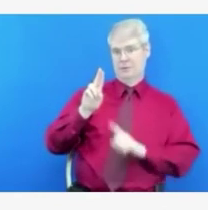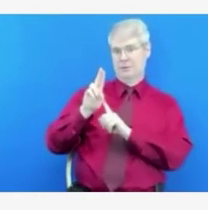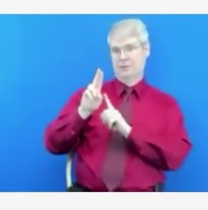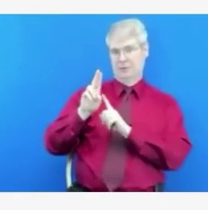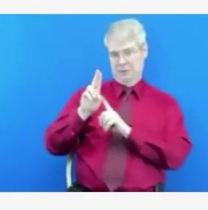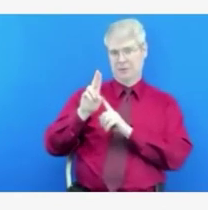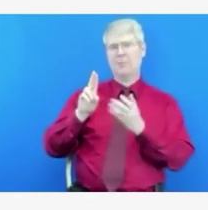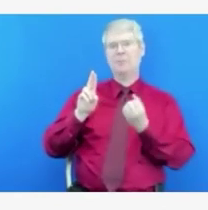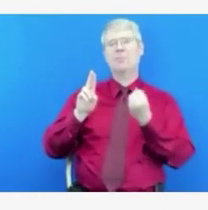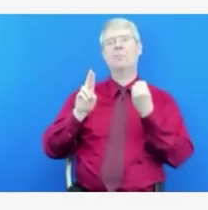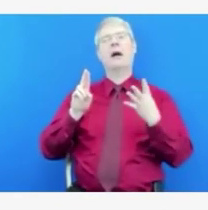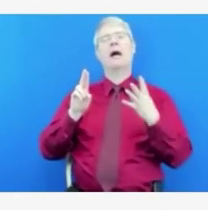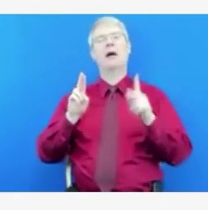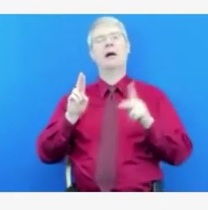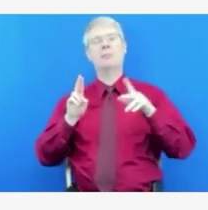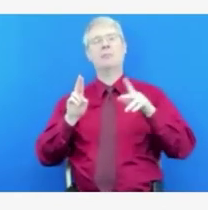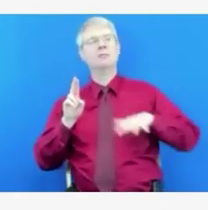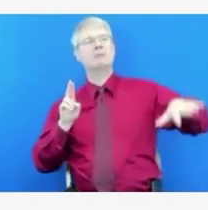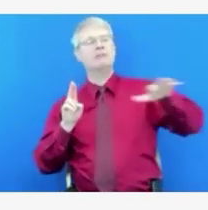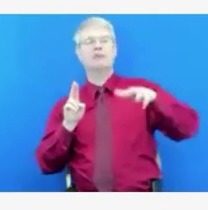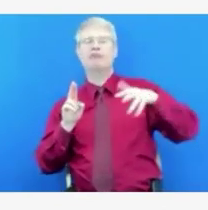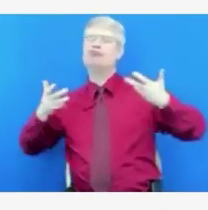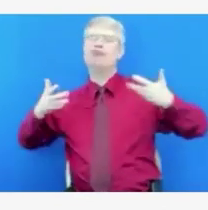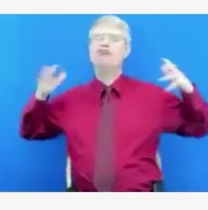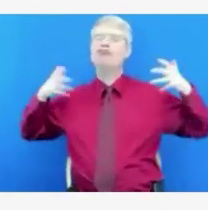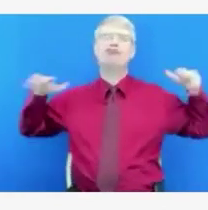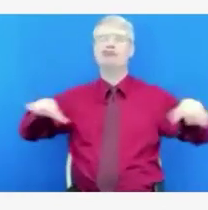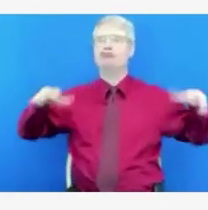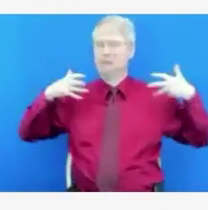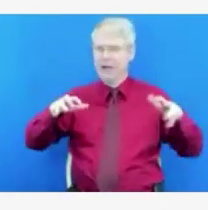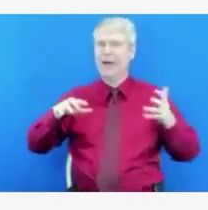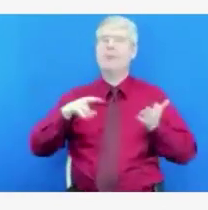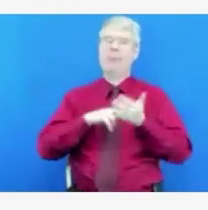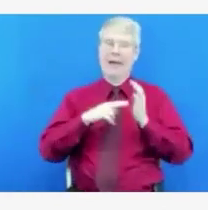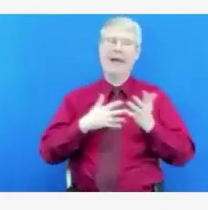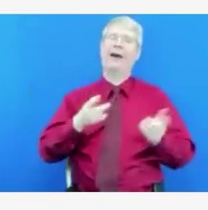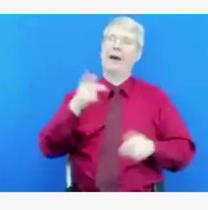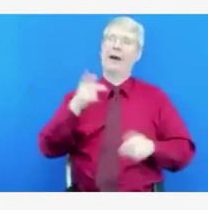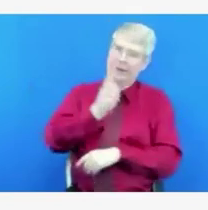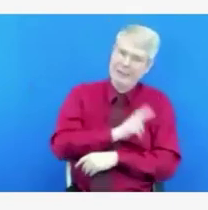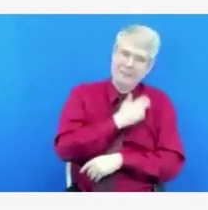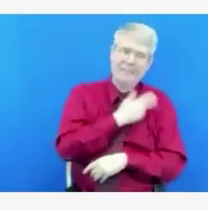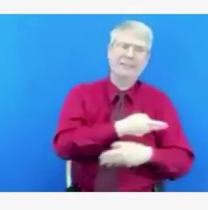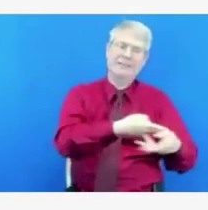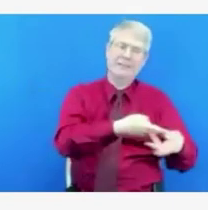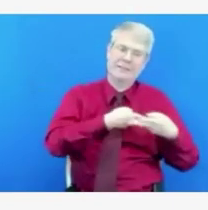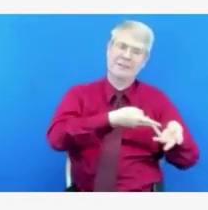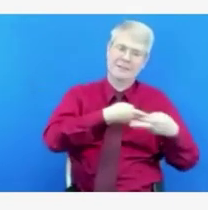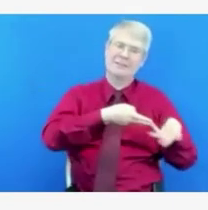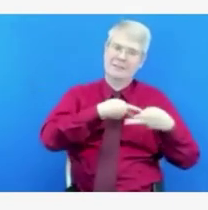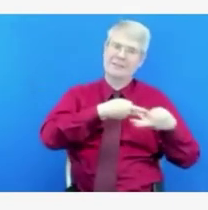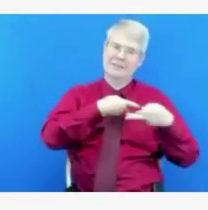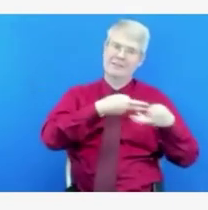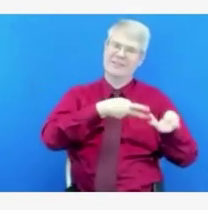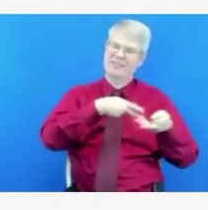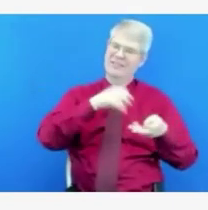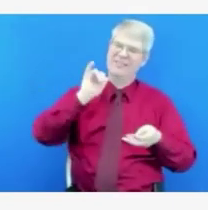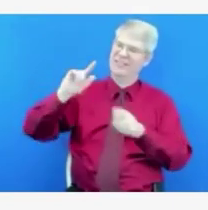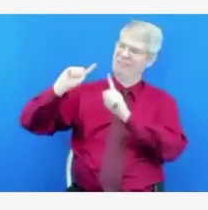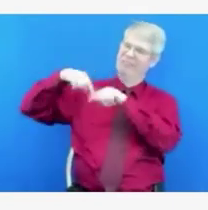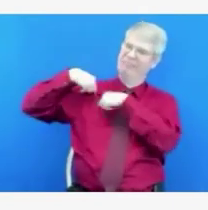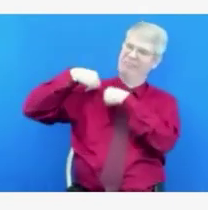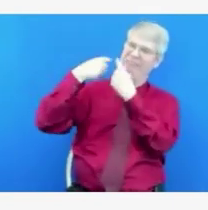long, complicated topic. But I would just say that the history of diseases in this country and the history of vaccination in the country